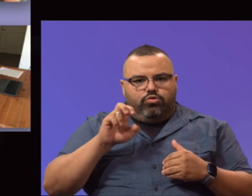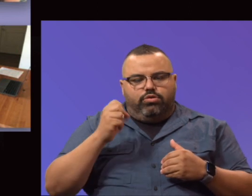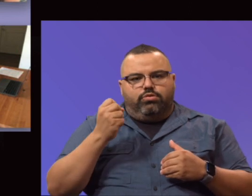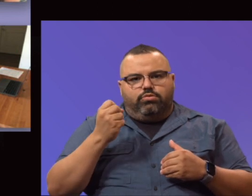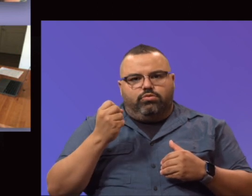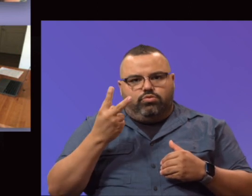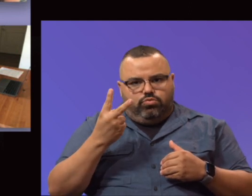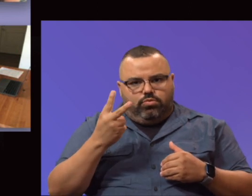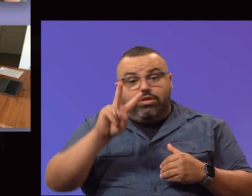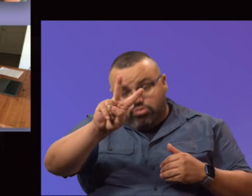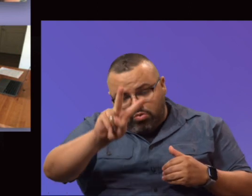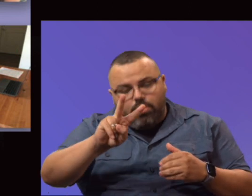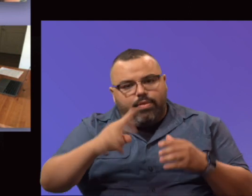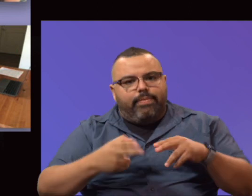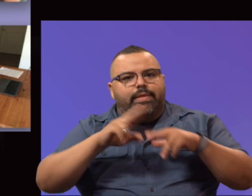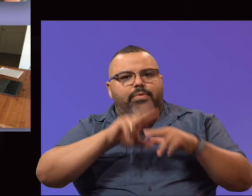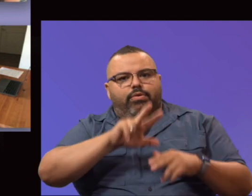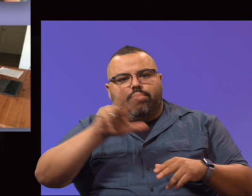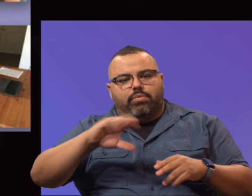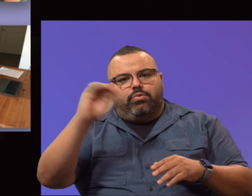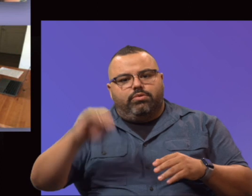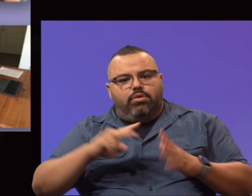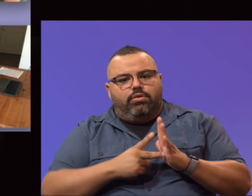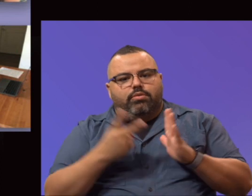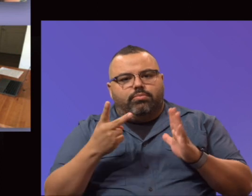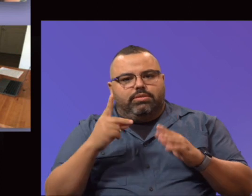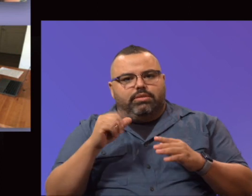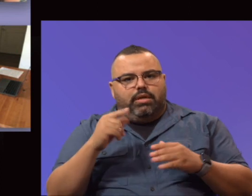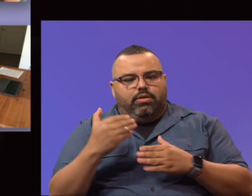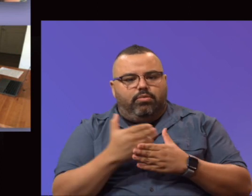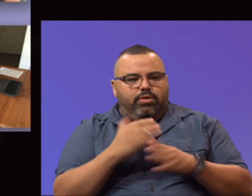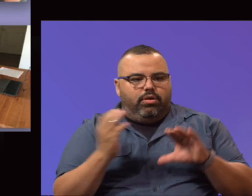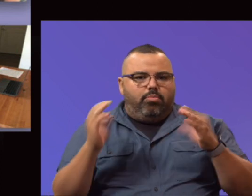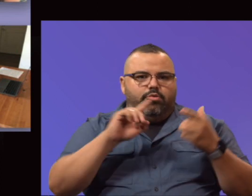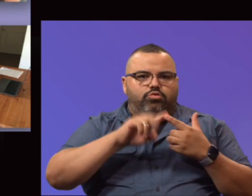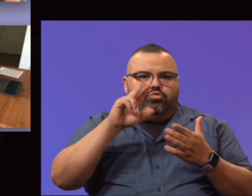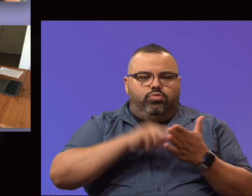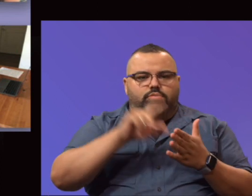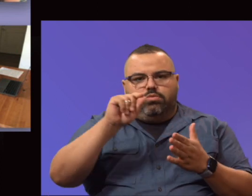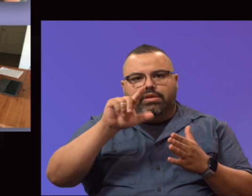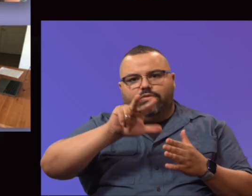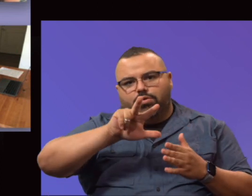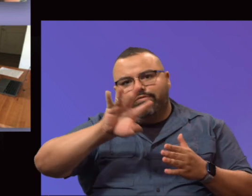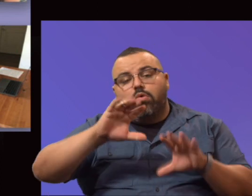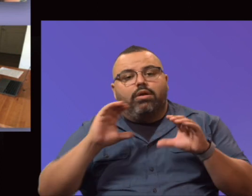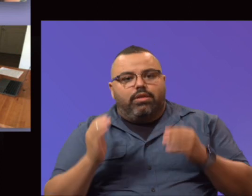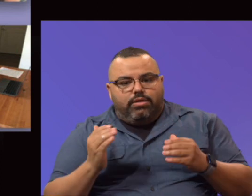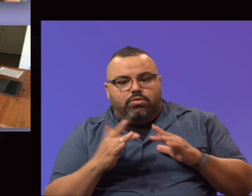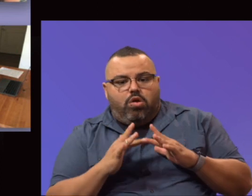and an additional 33% on the duplicated data compared to 2020. They had 34 classes,